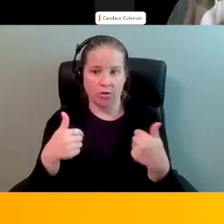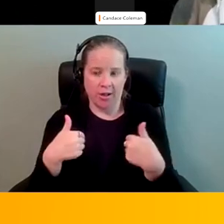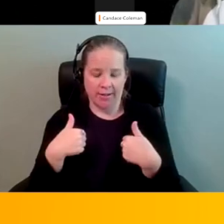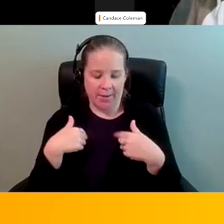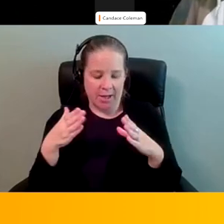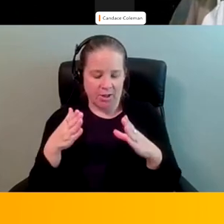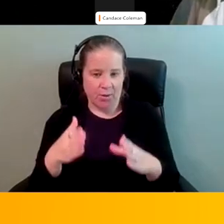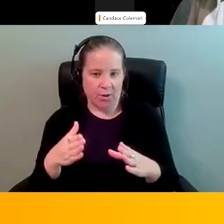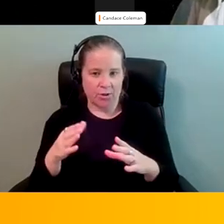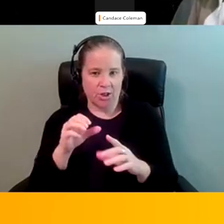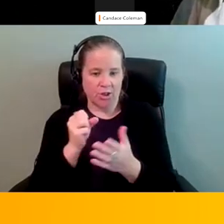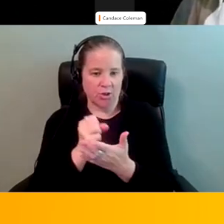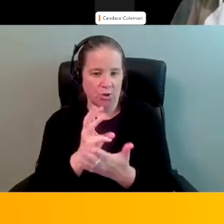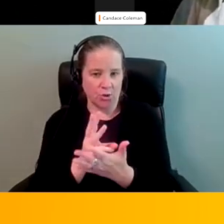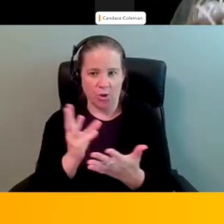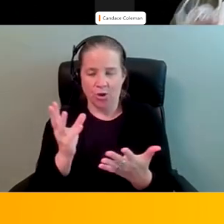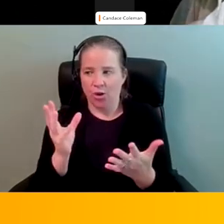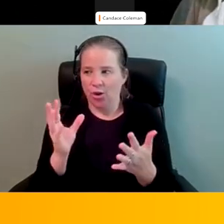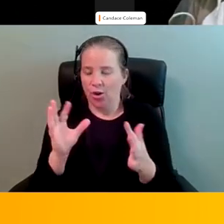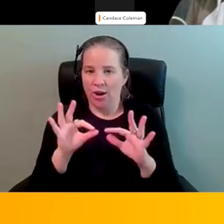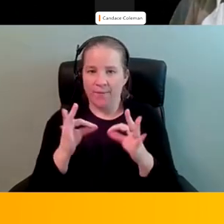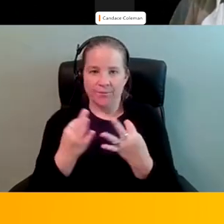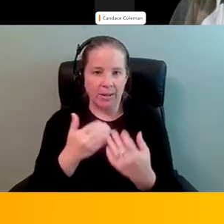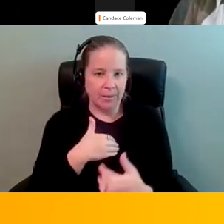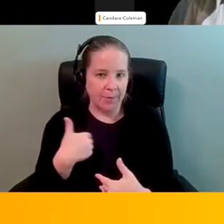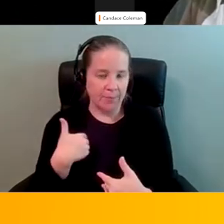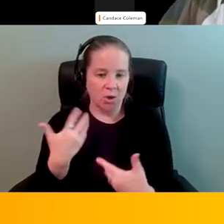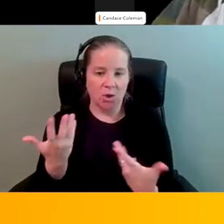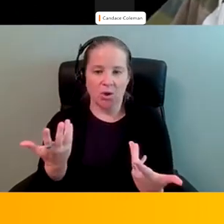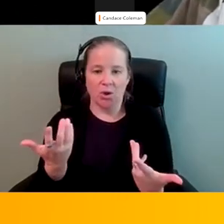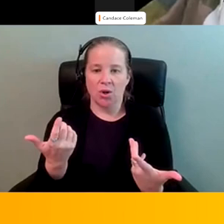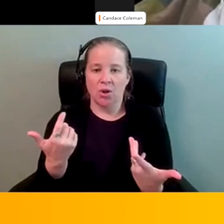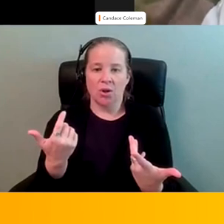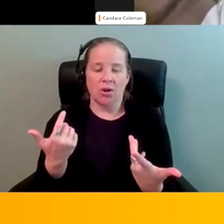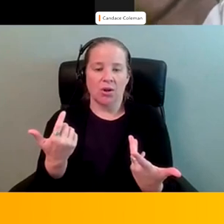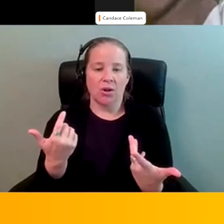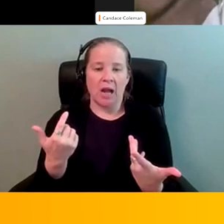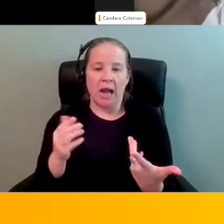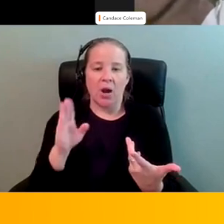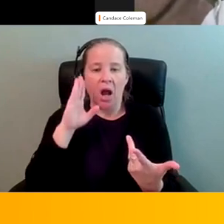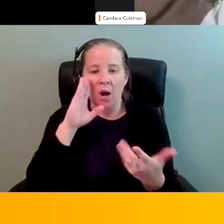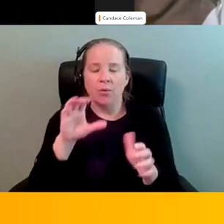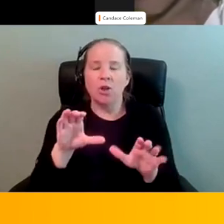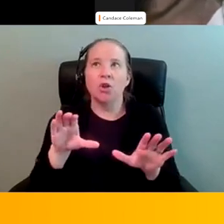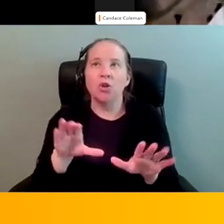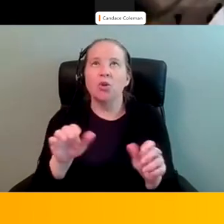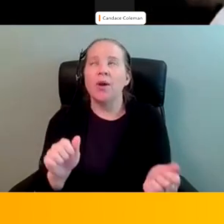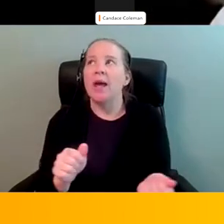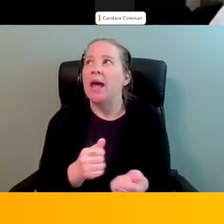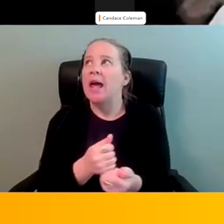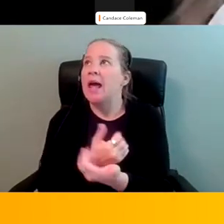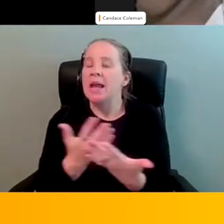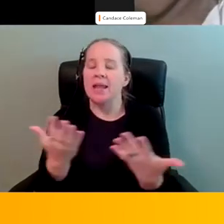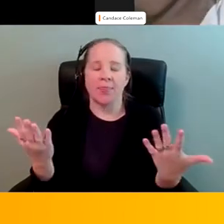as a social worker as a family member i like i would do anything to keep